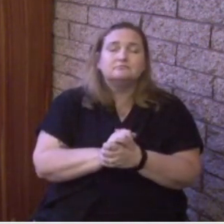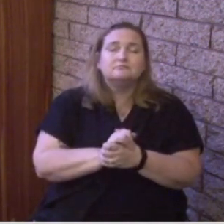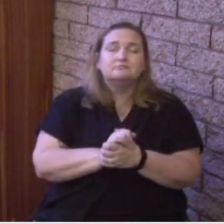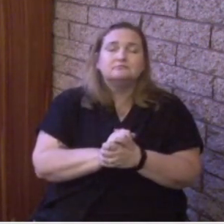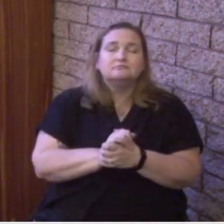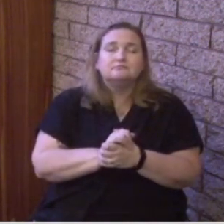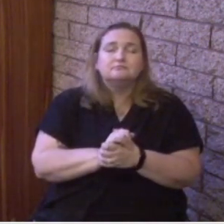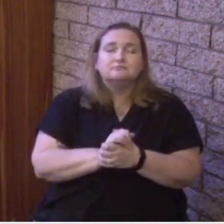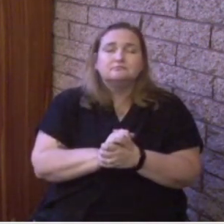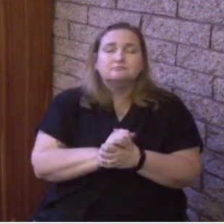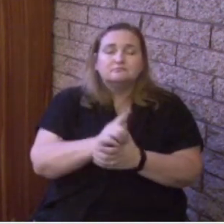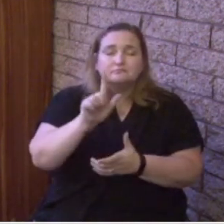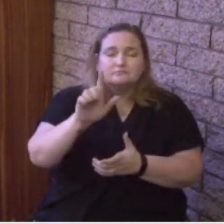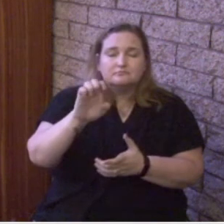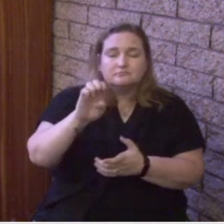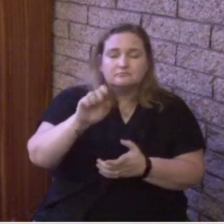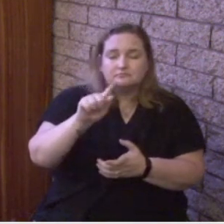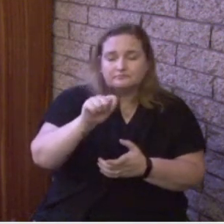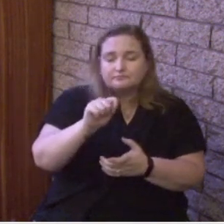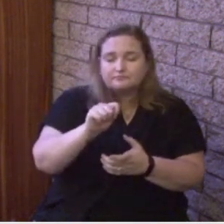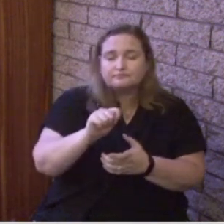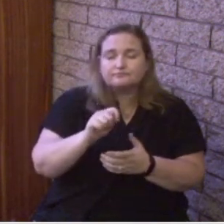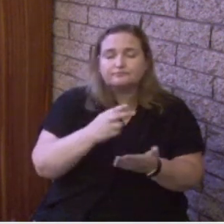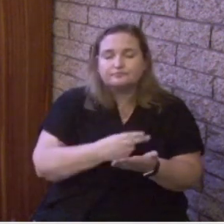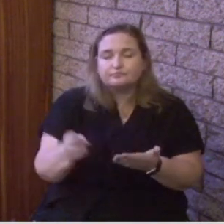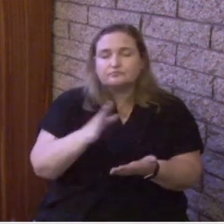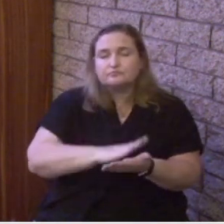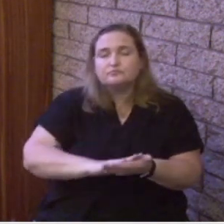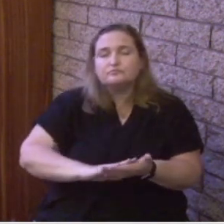allow the Holy Spirit to consume us